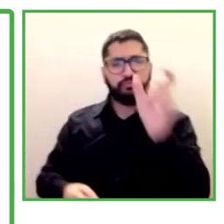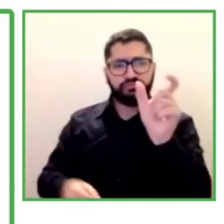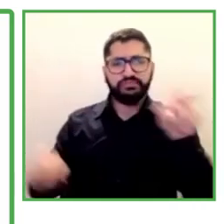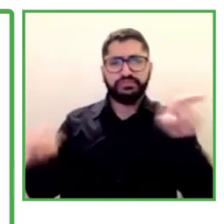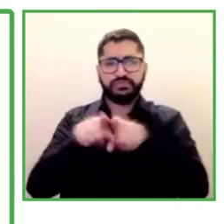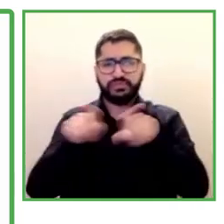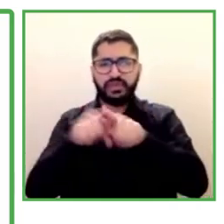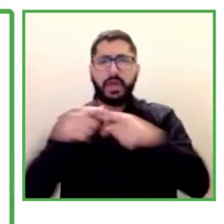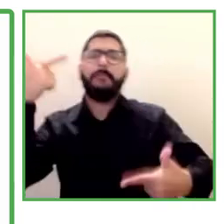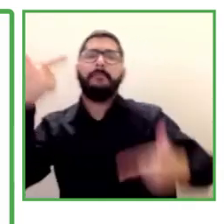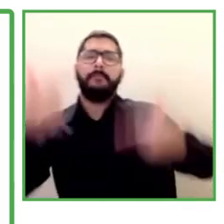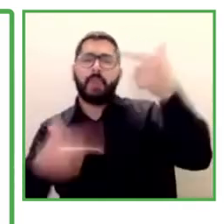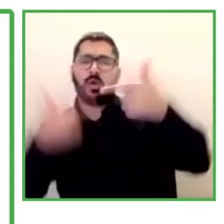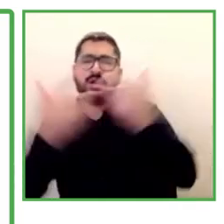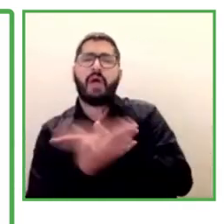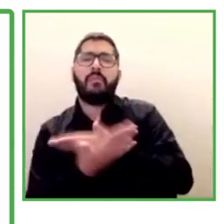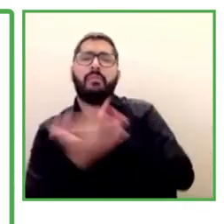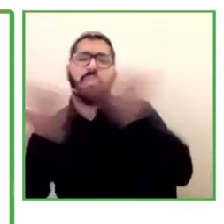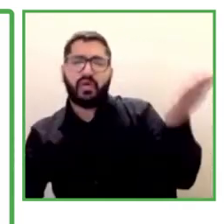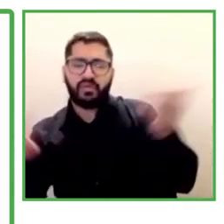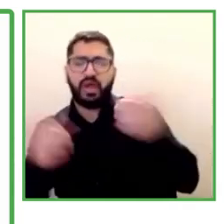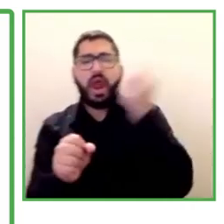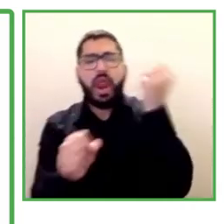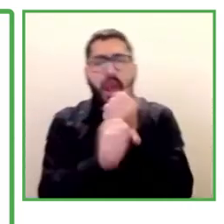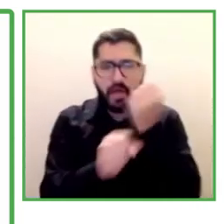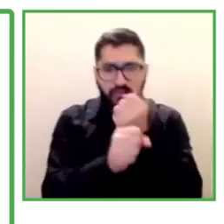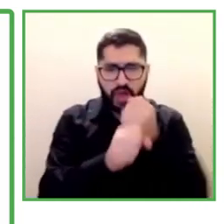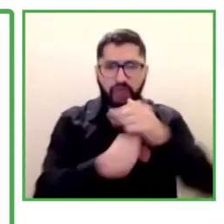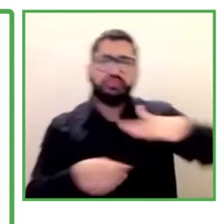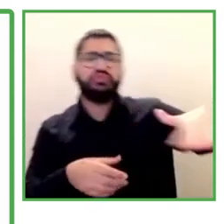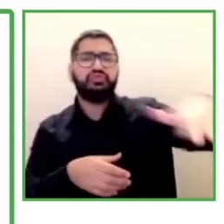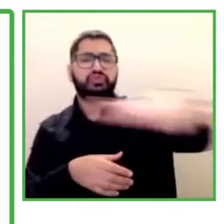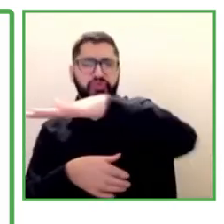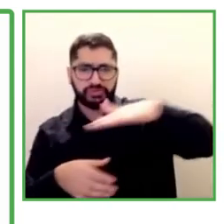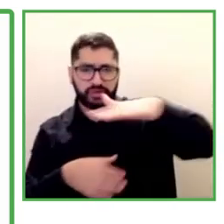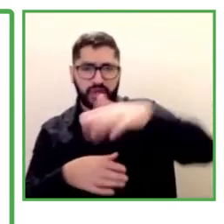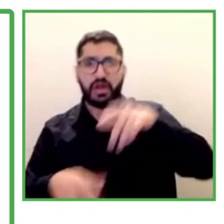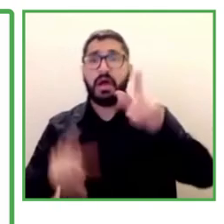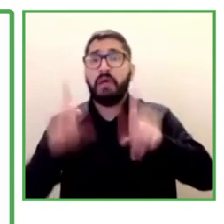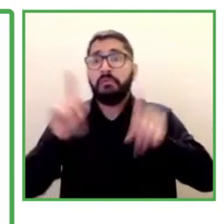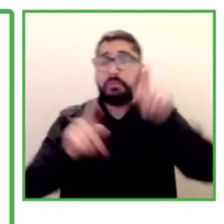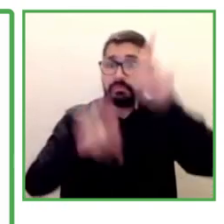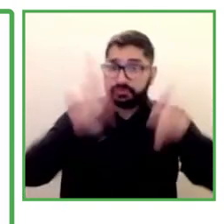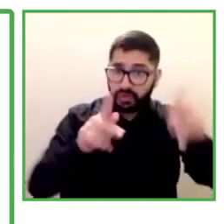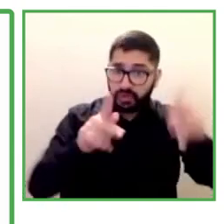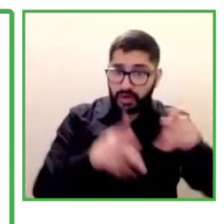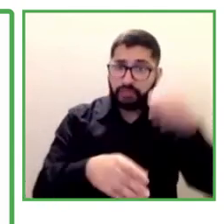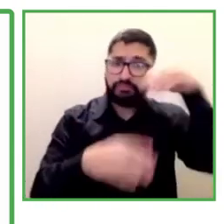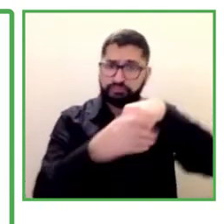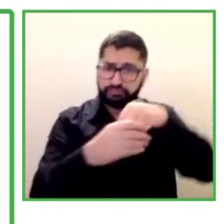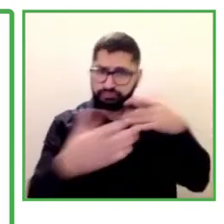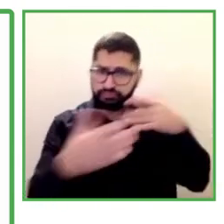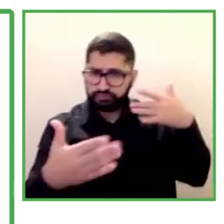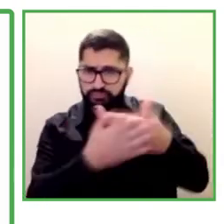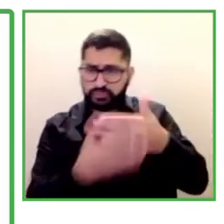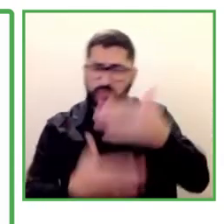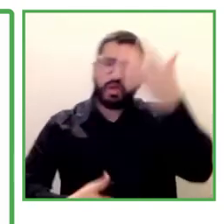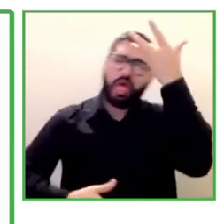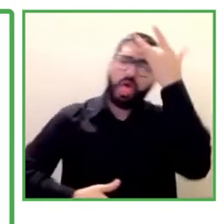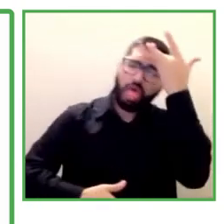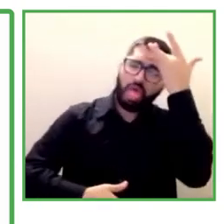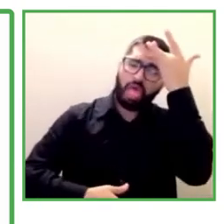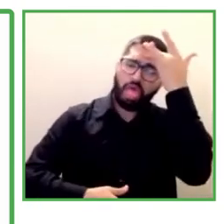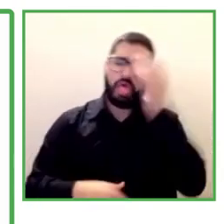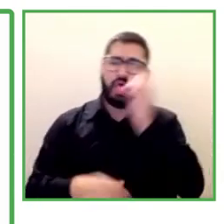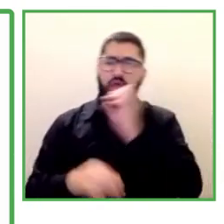of workers that have some kind of disability because of work related accidents or work diseases.